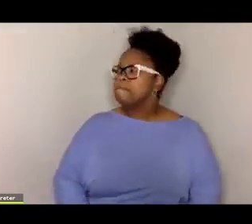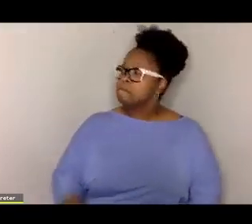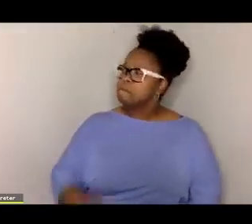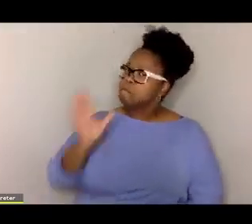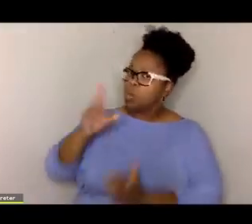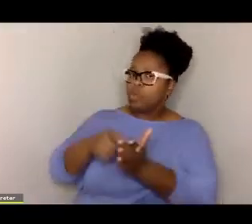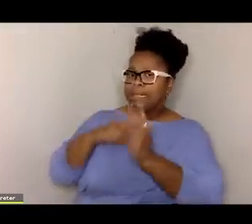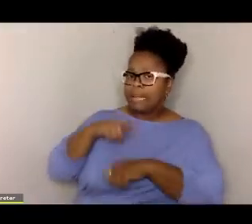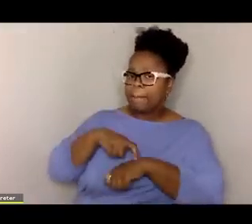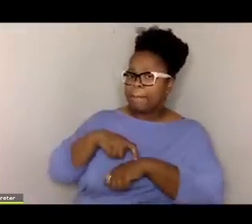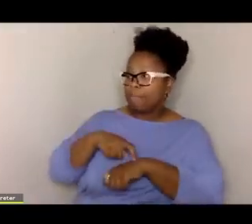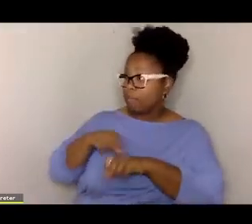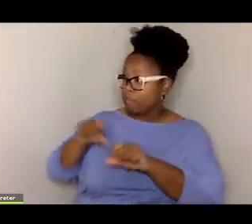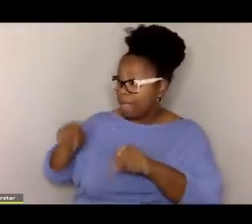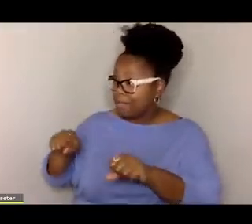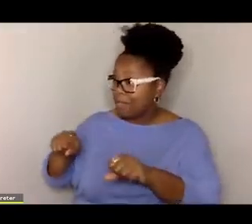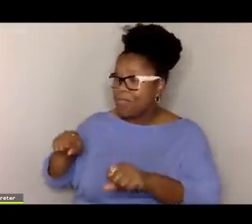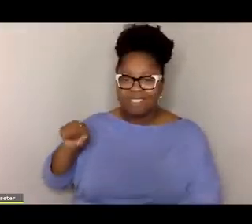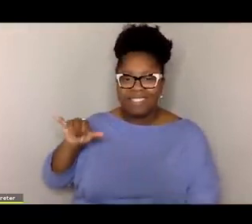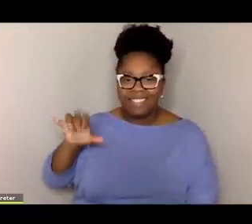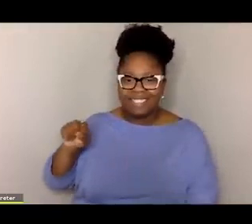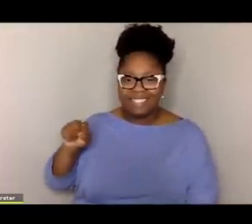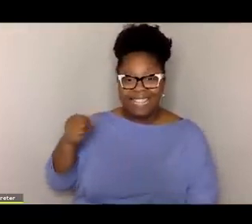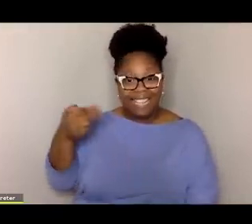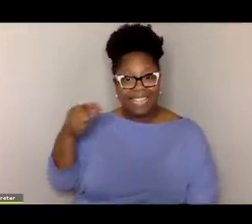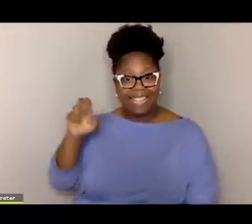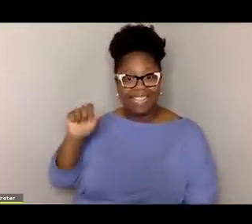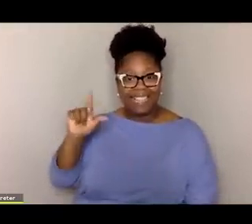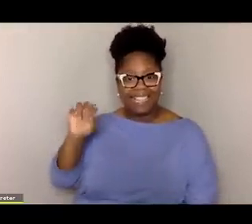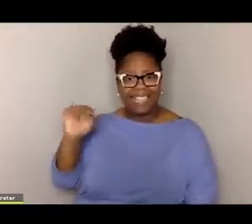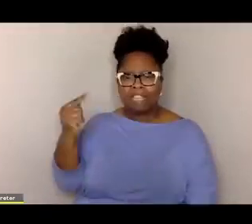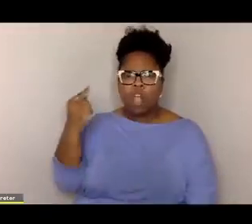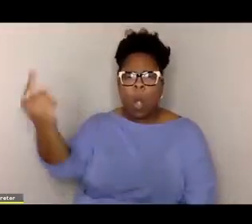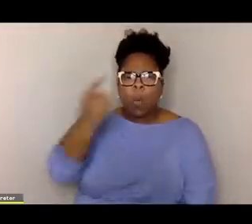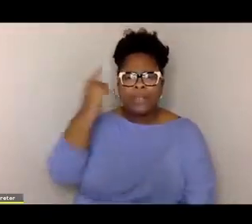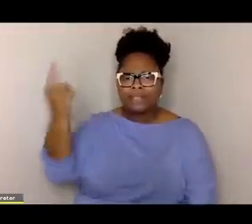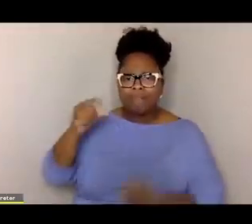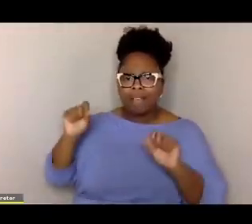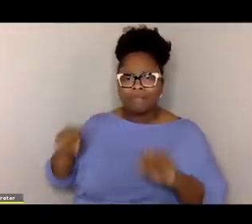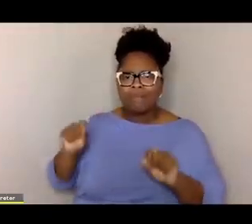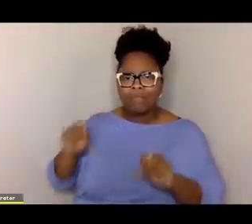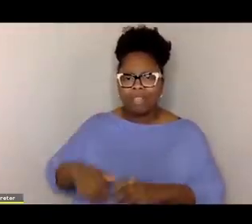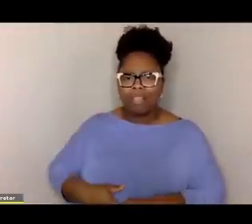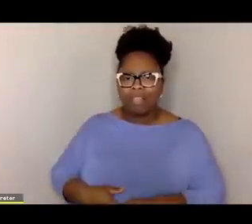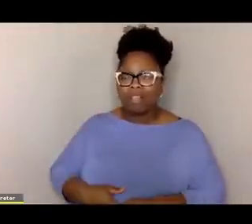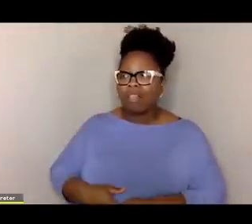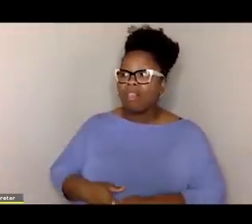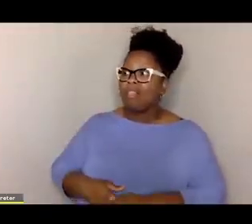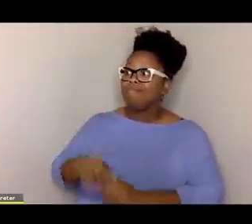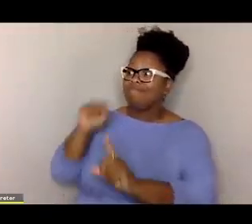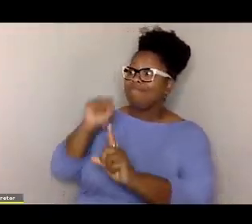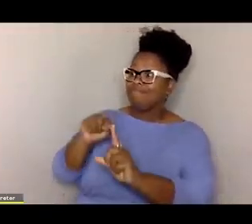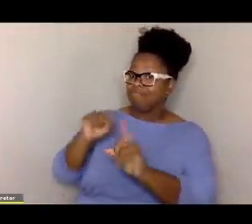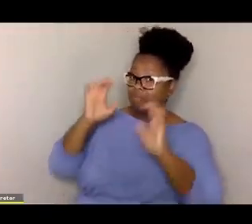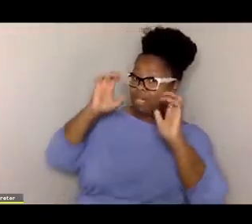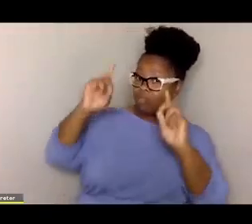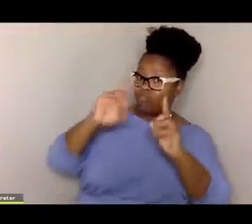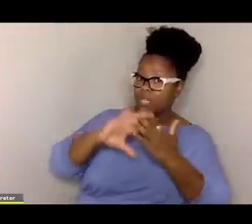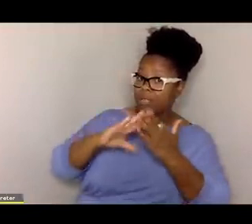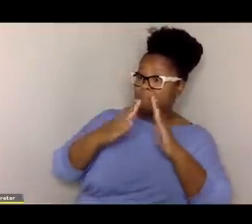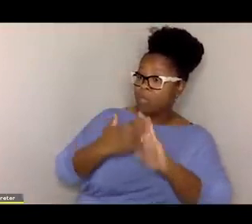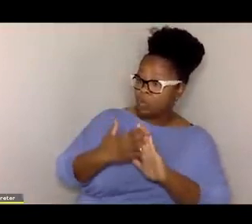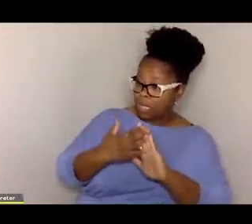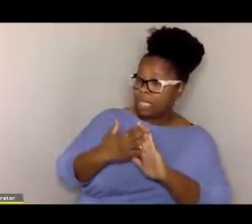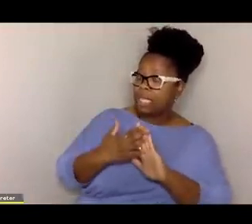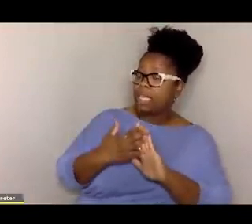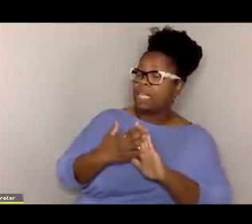It's going to take time. It is possible. Healing is always possible. The question is whether or not the educational